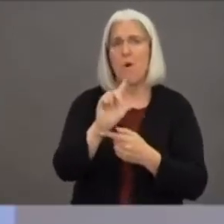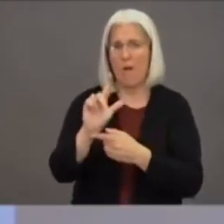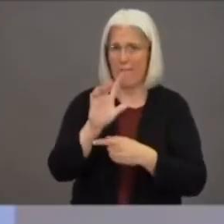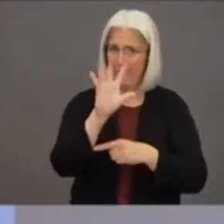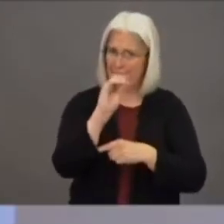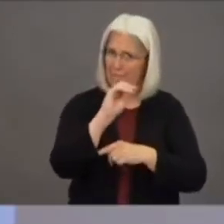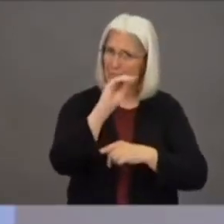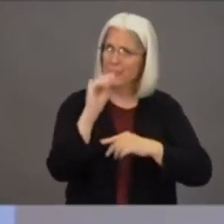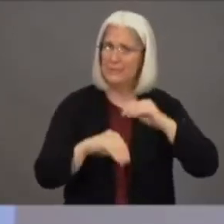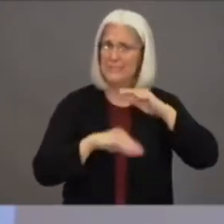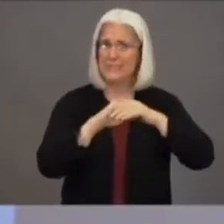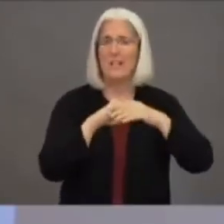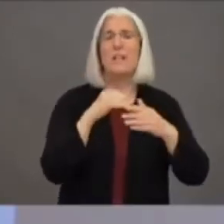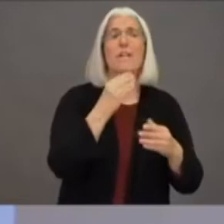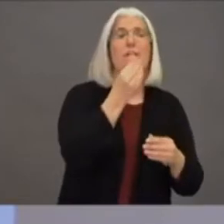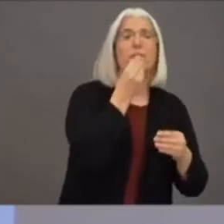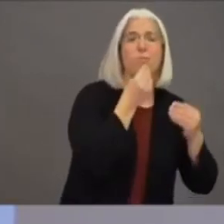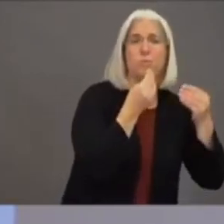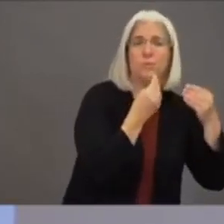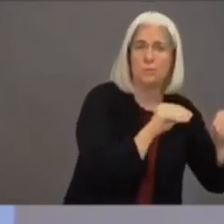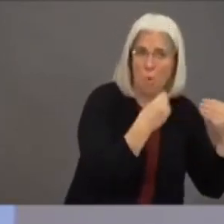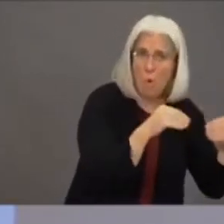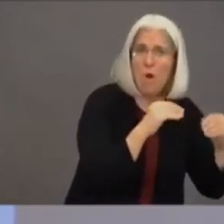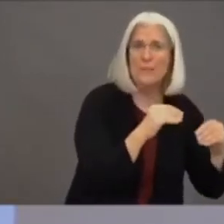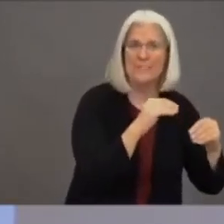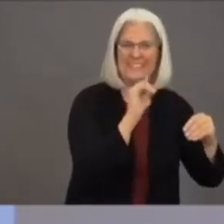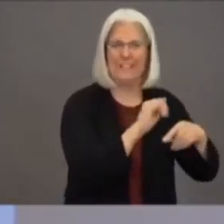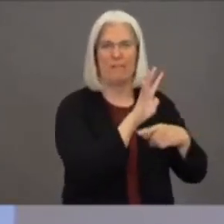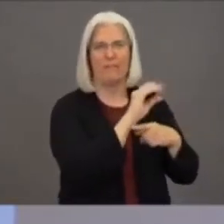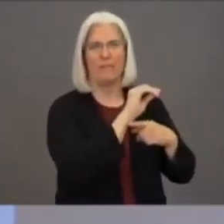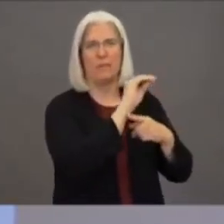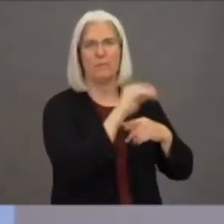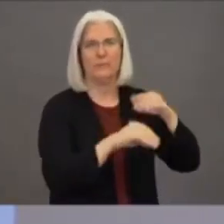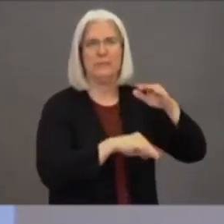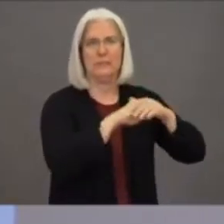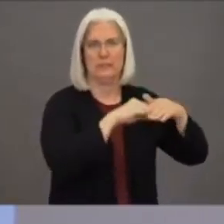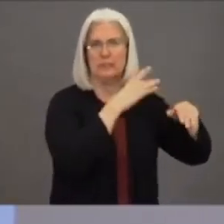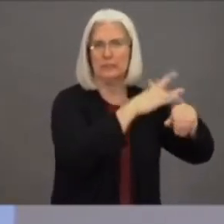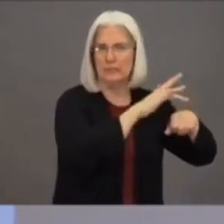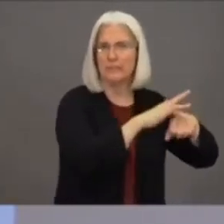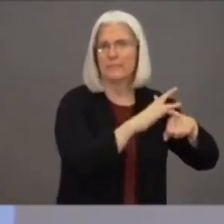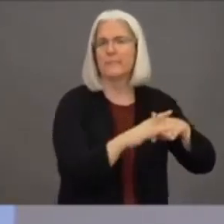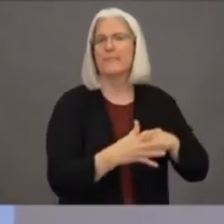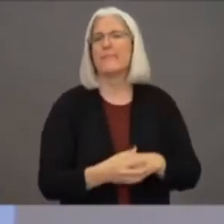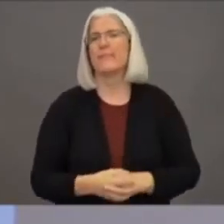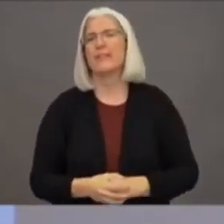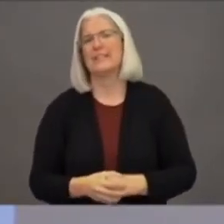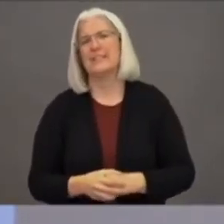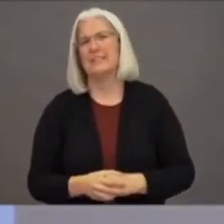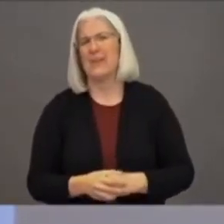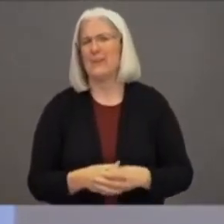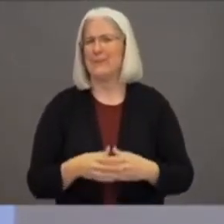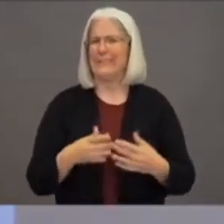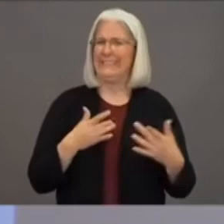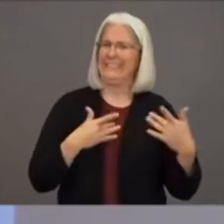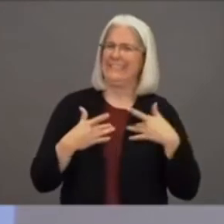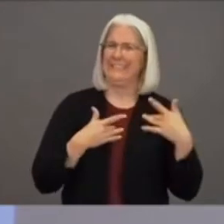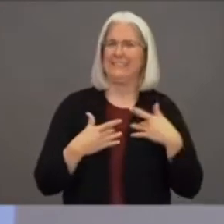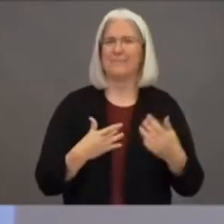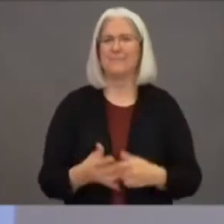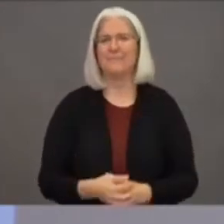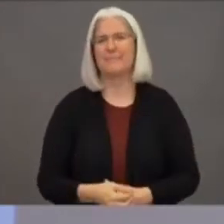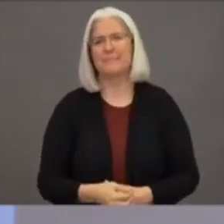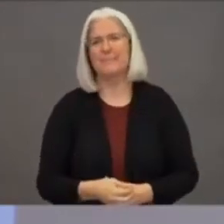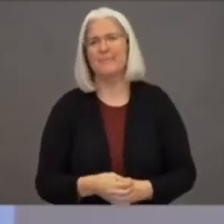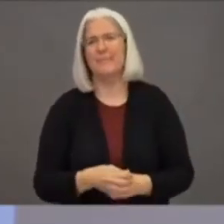with the social distancing protocol. We will be issuing fines to those businesses who are not being compliant. And because